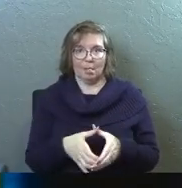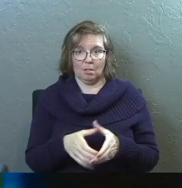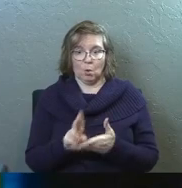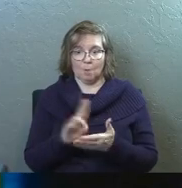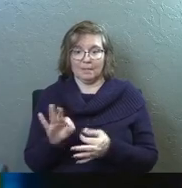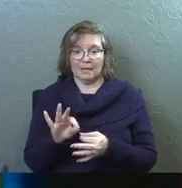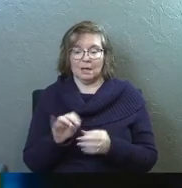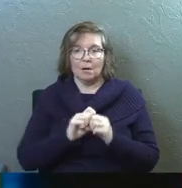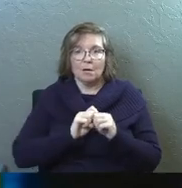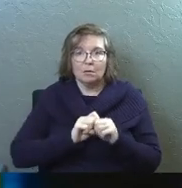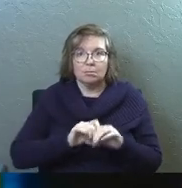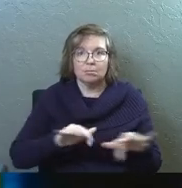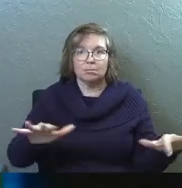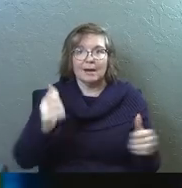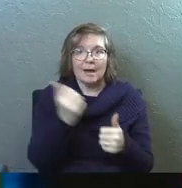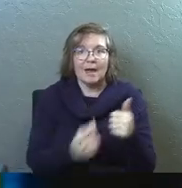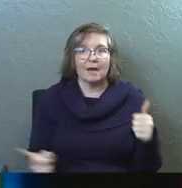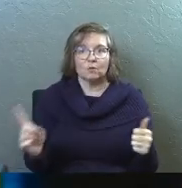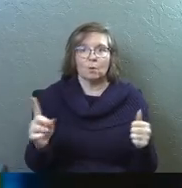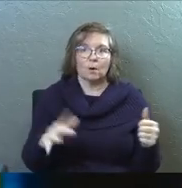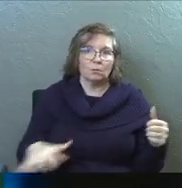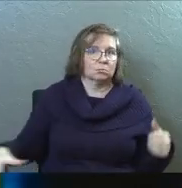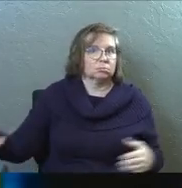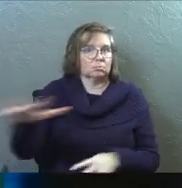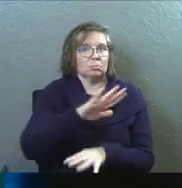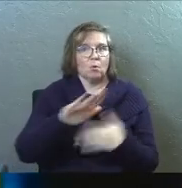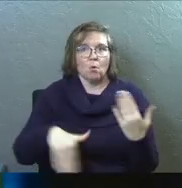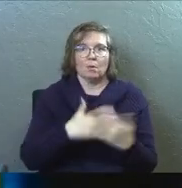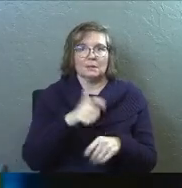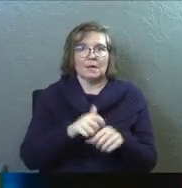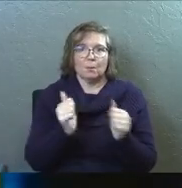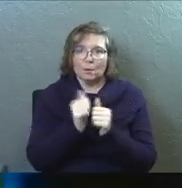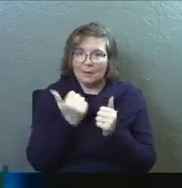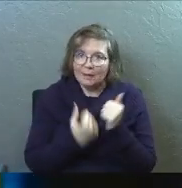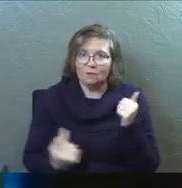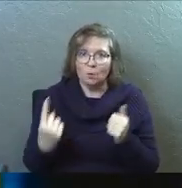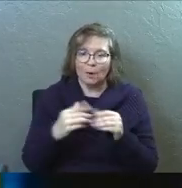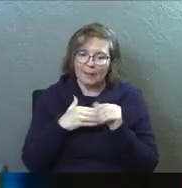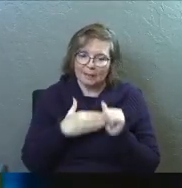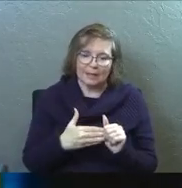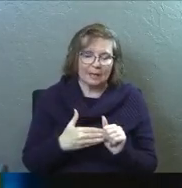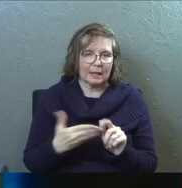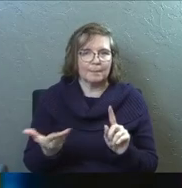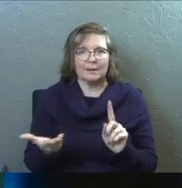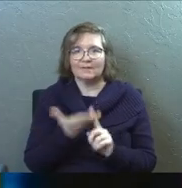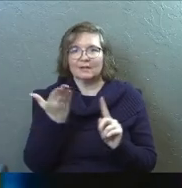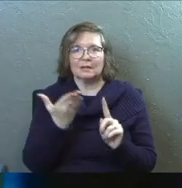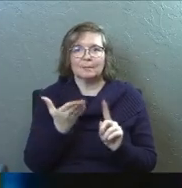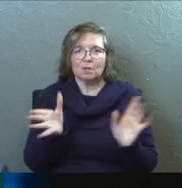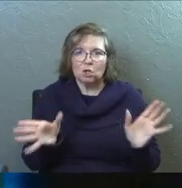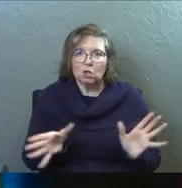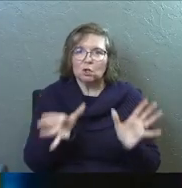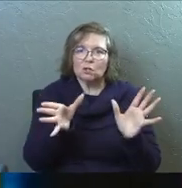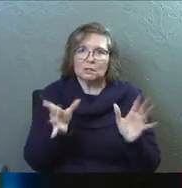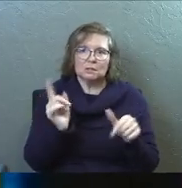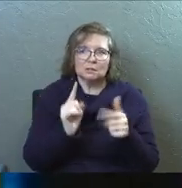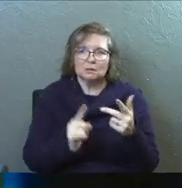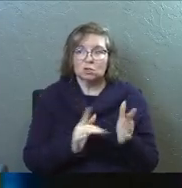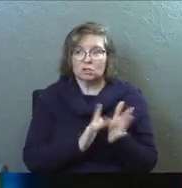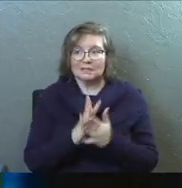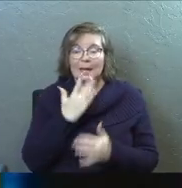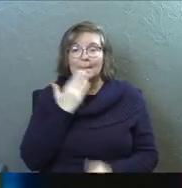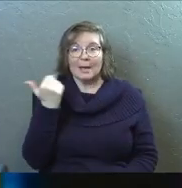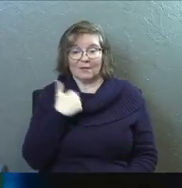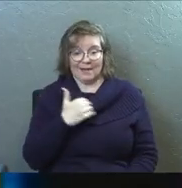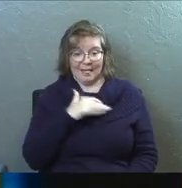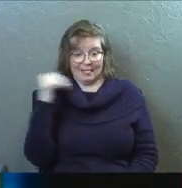The Holy Spirit can be in all places at all times with everyone, leading them and convicting them and encouraging them. Jesus says,